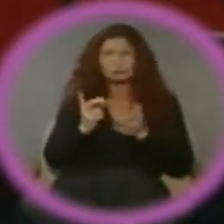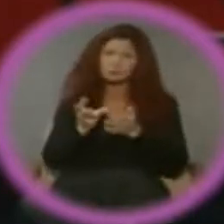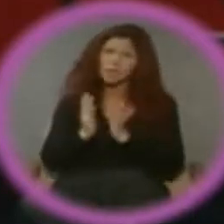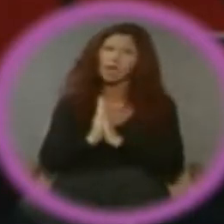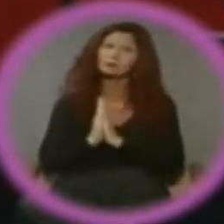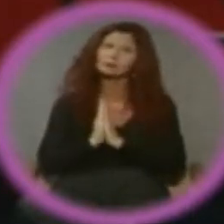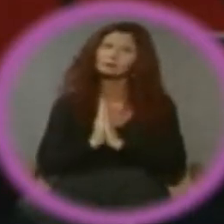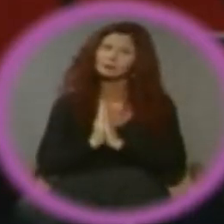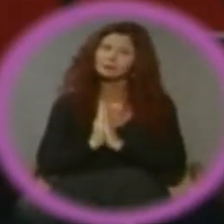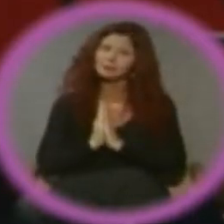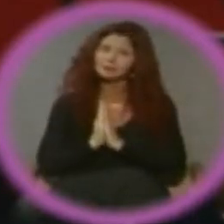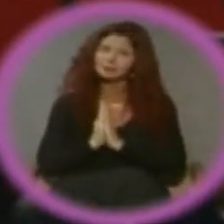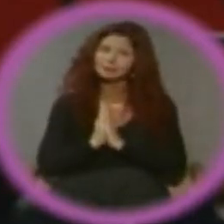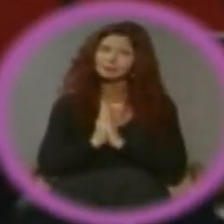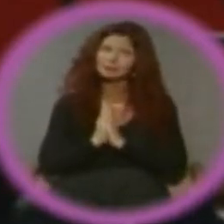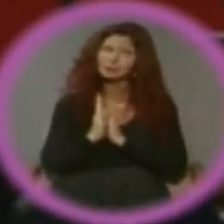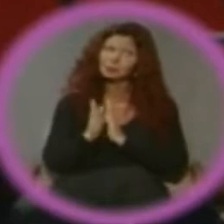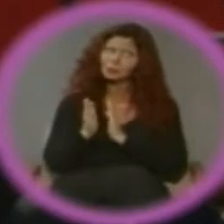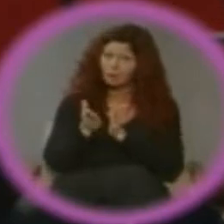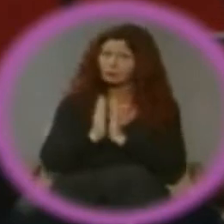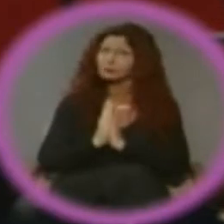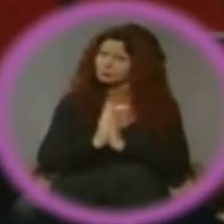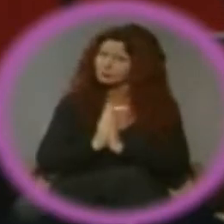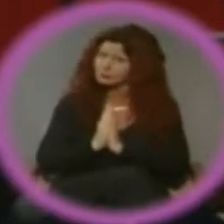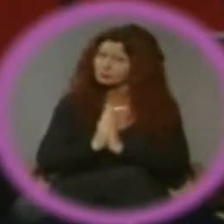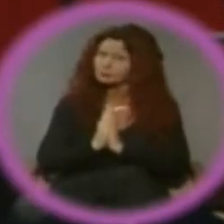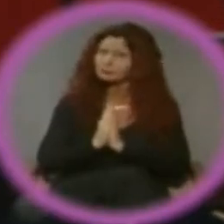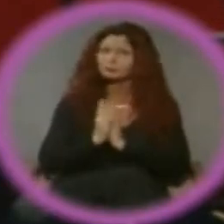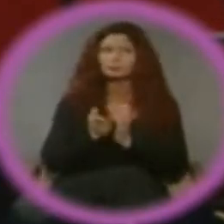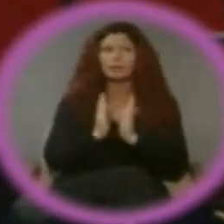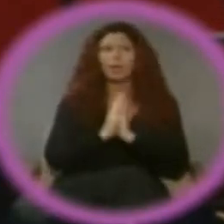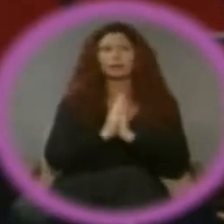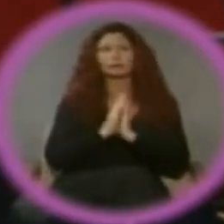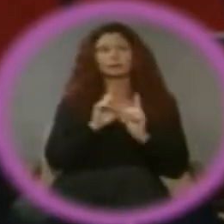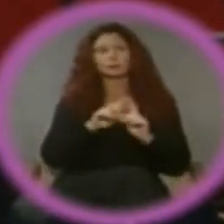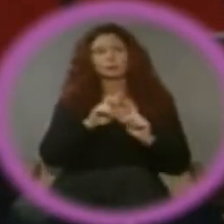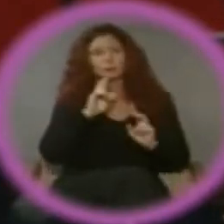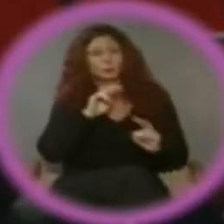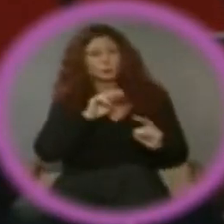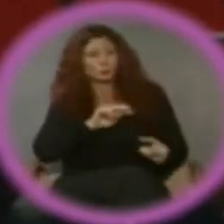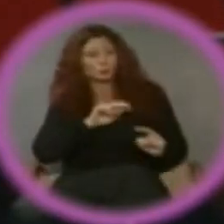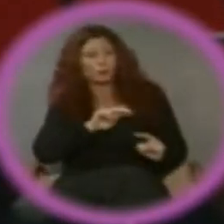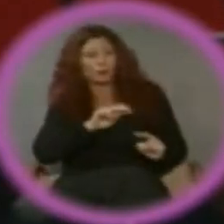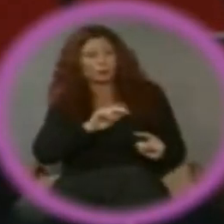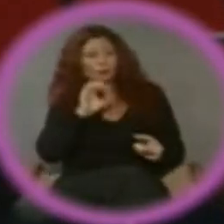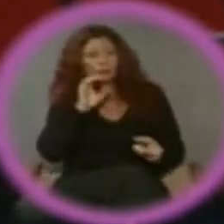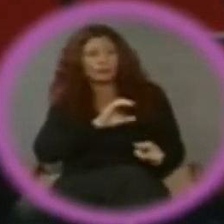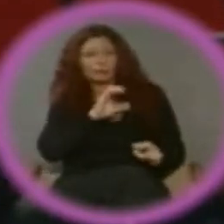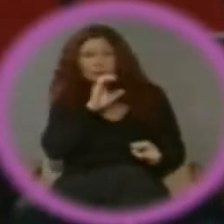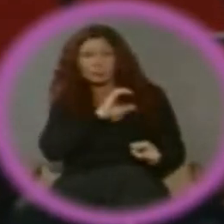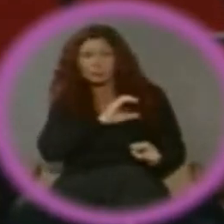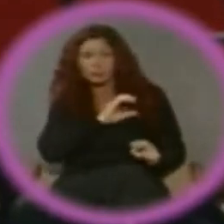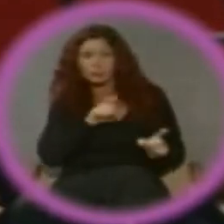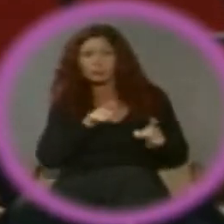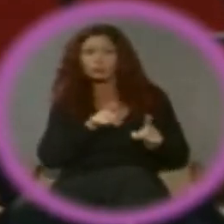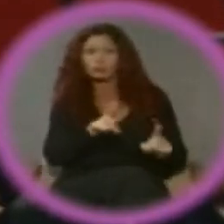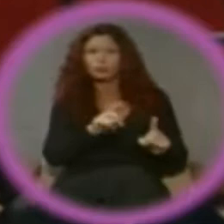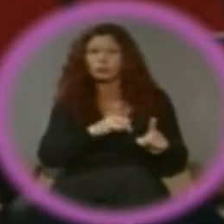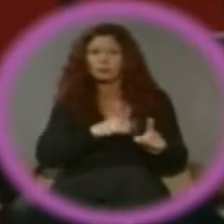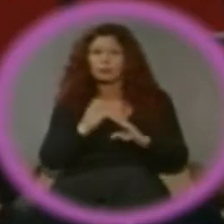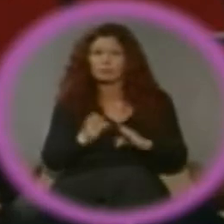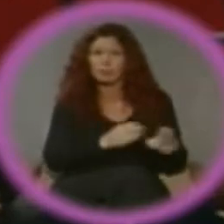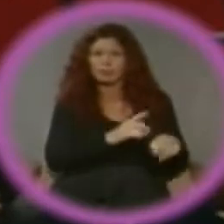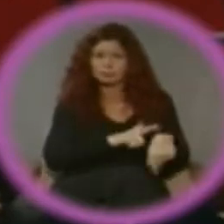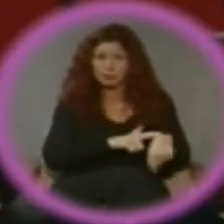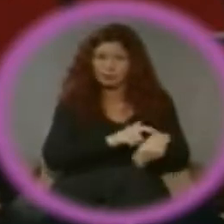I've been asked to supervise in the cafeteria during my duty-free planning. I